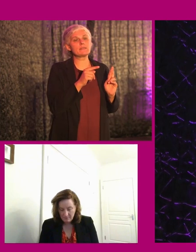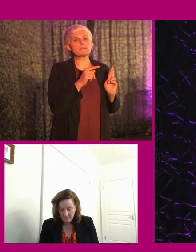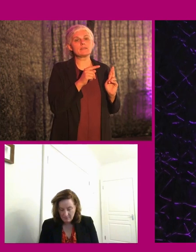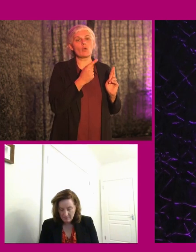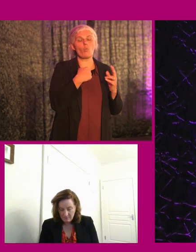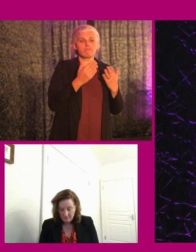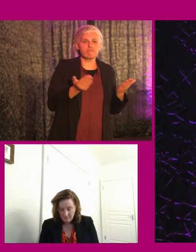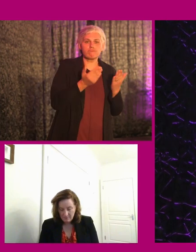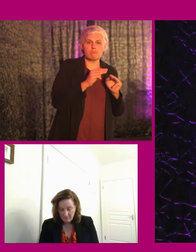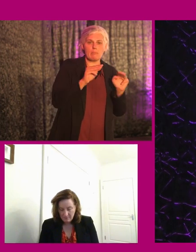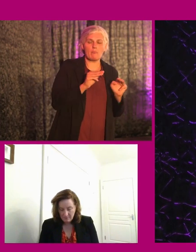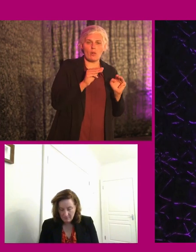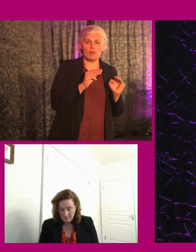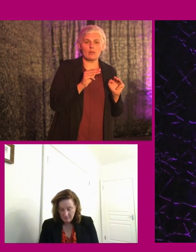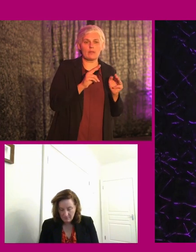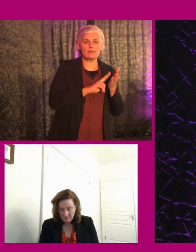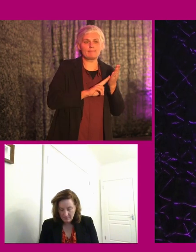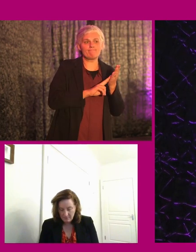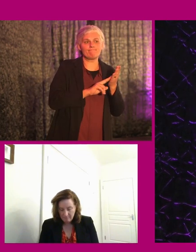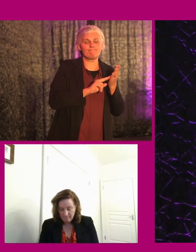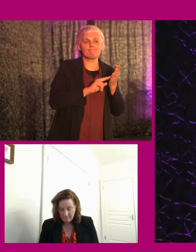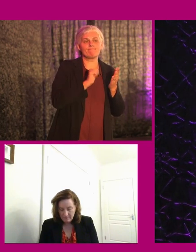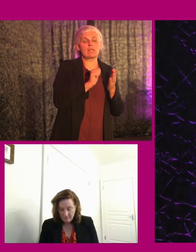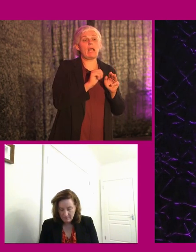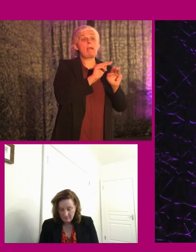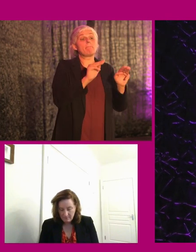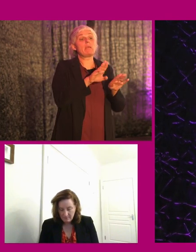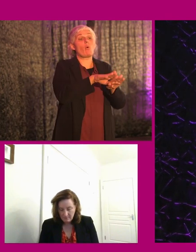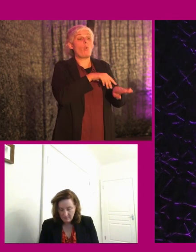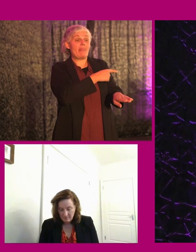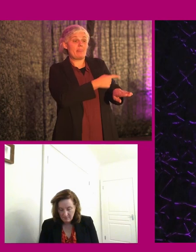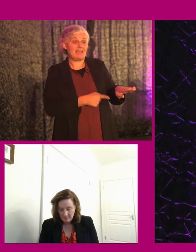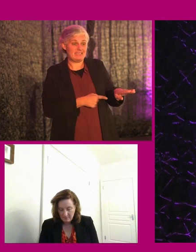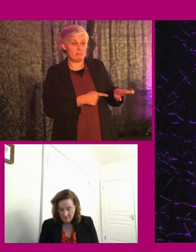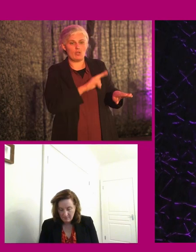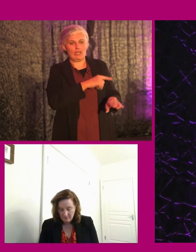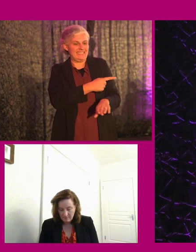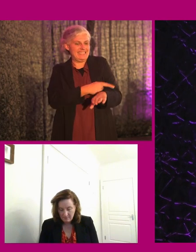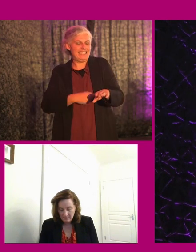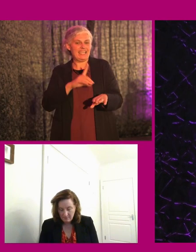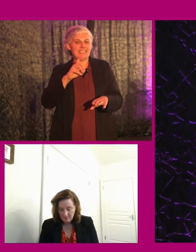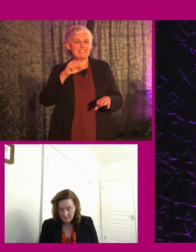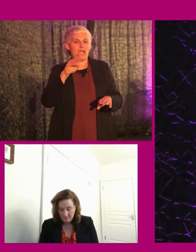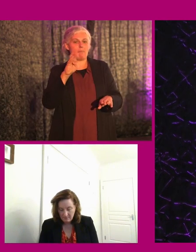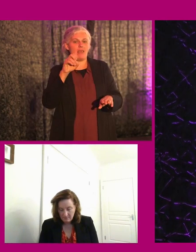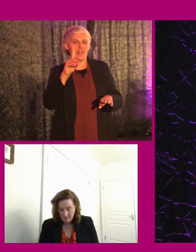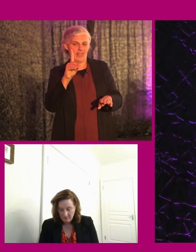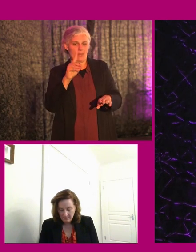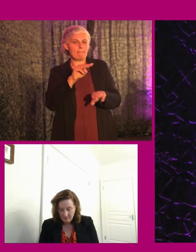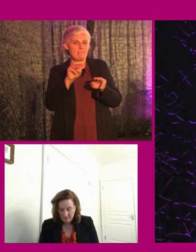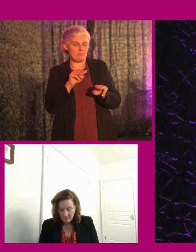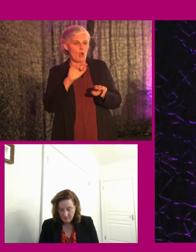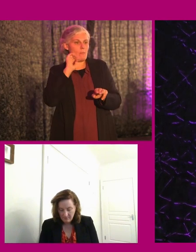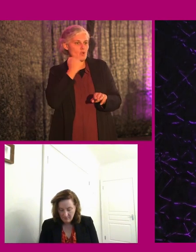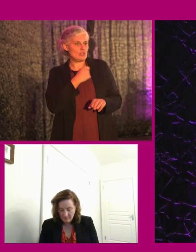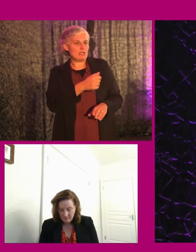encourage people to use the phrase people with disabilities instead of disabled people, because it's about the person